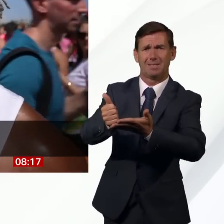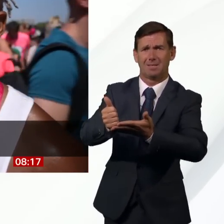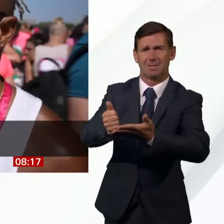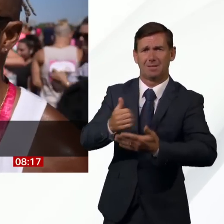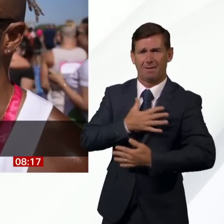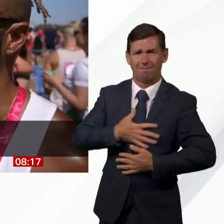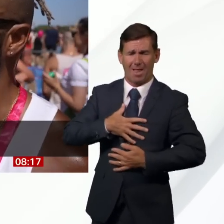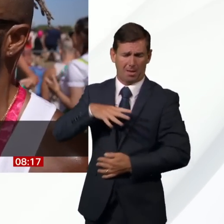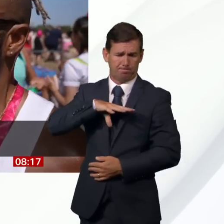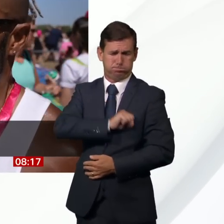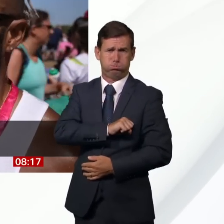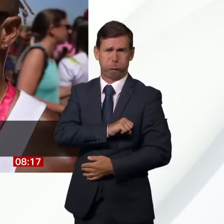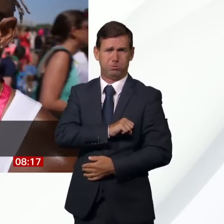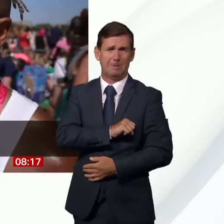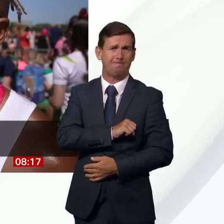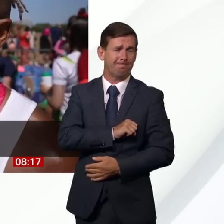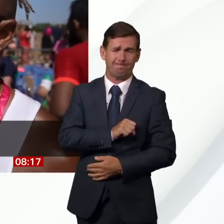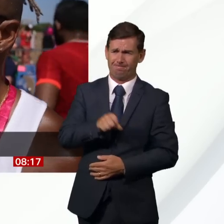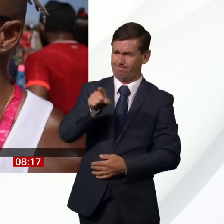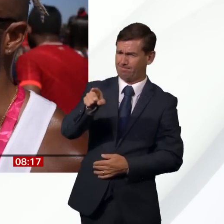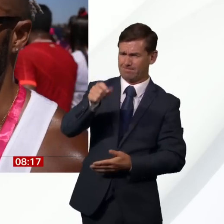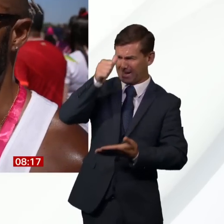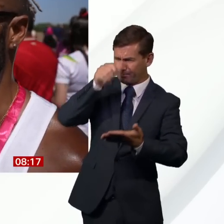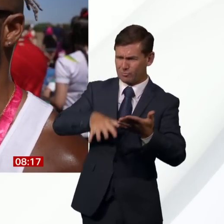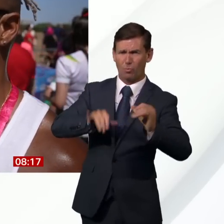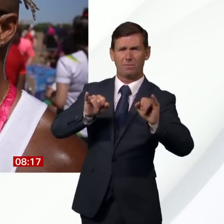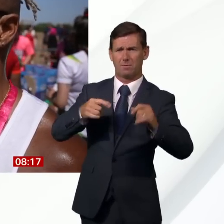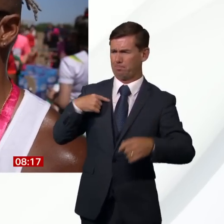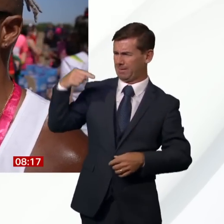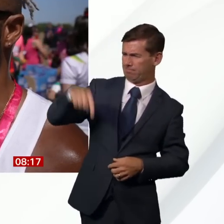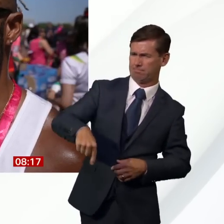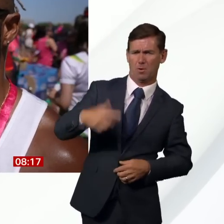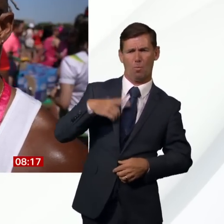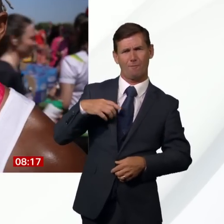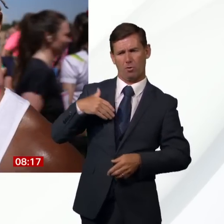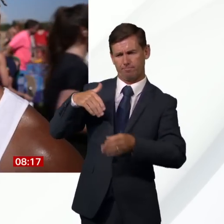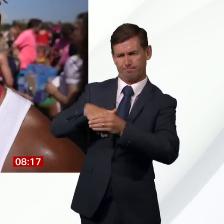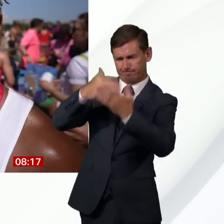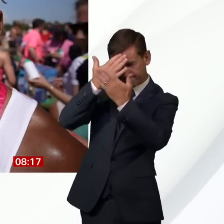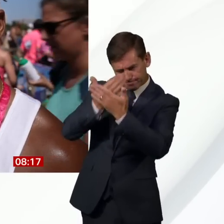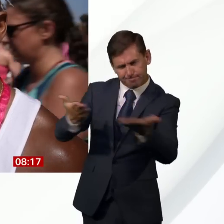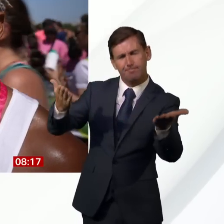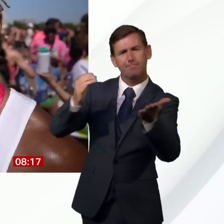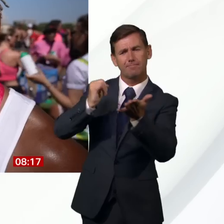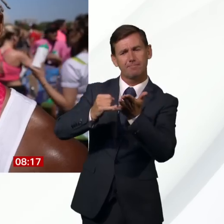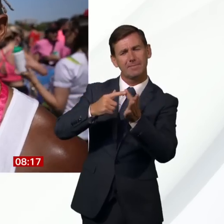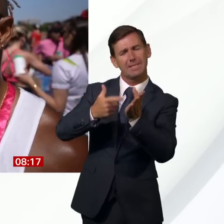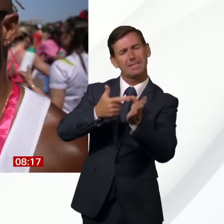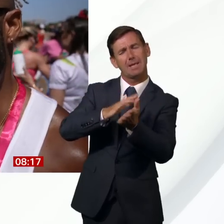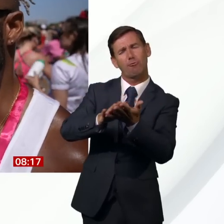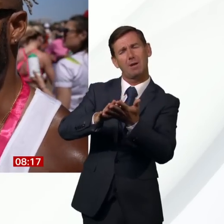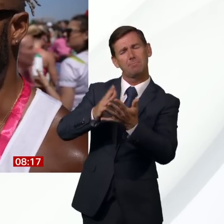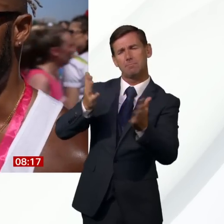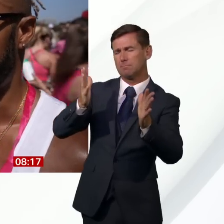you can do to help that person go through what they're going through. So this was my way to, you know, salute Sarah and say, you know what, for your onward journey,